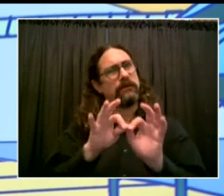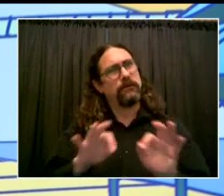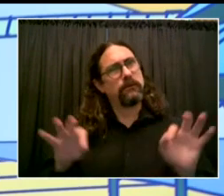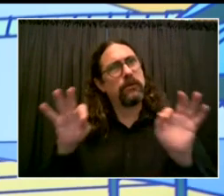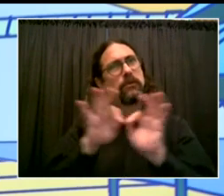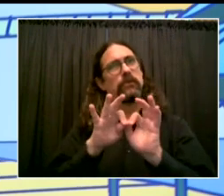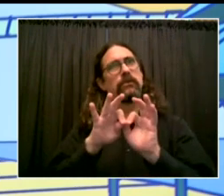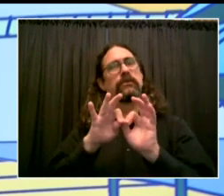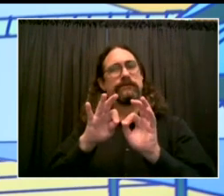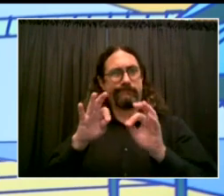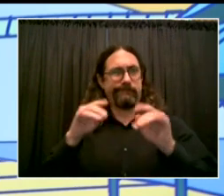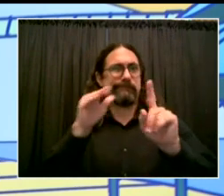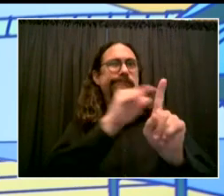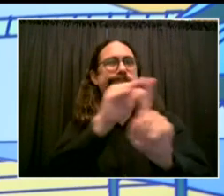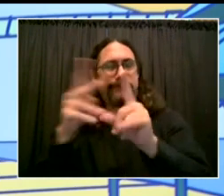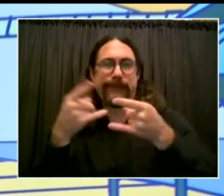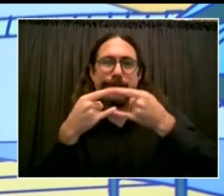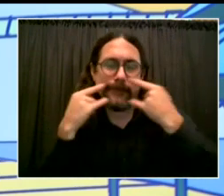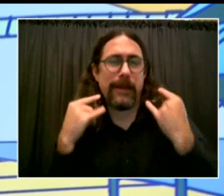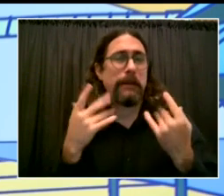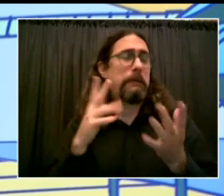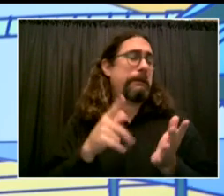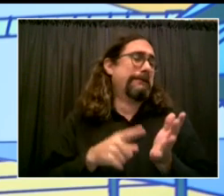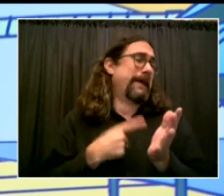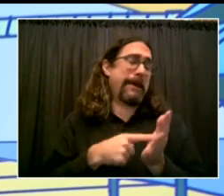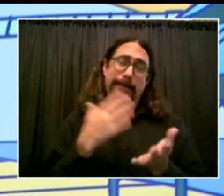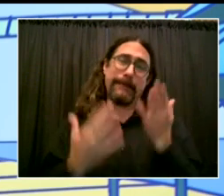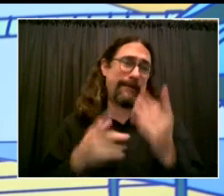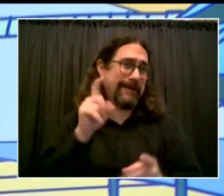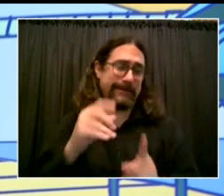question for today goes to Bobby Calvin from the Associated Press.